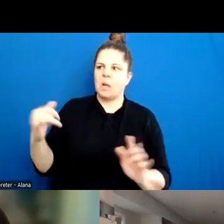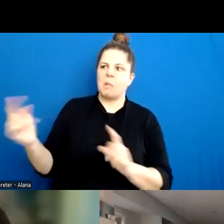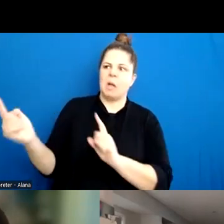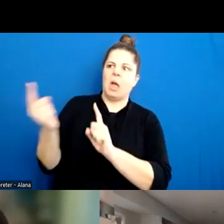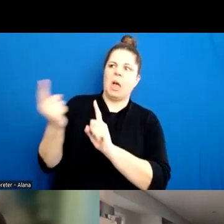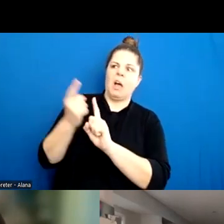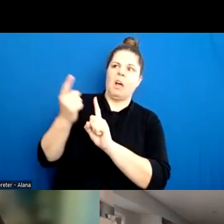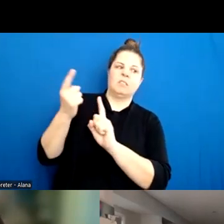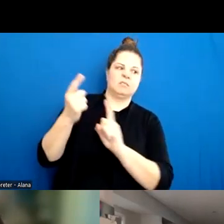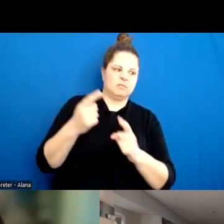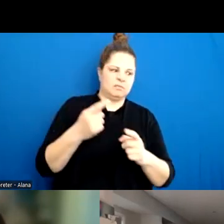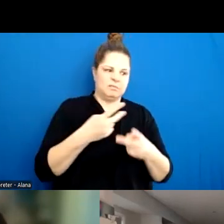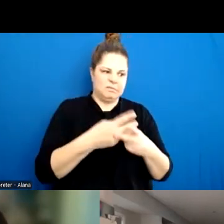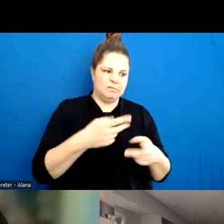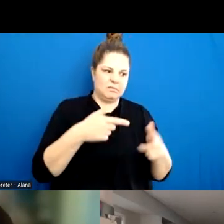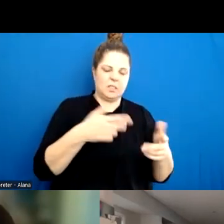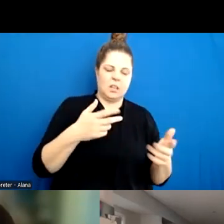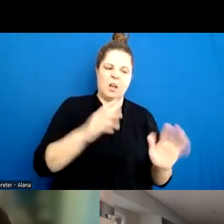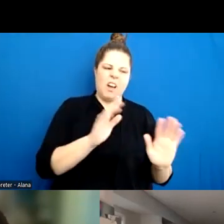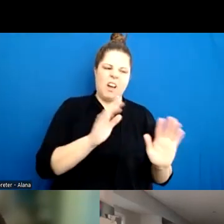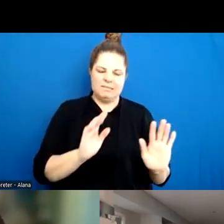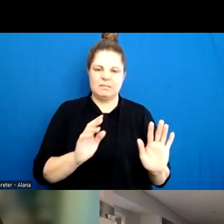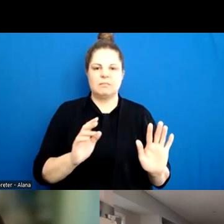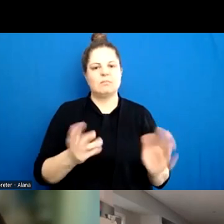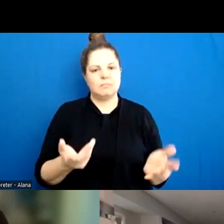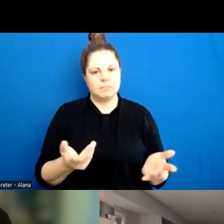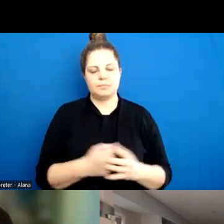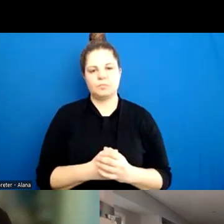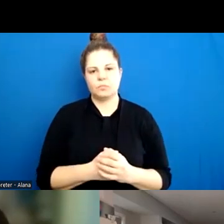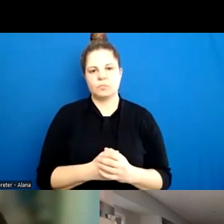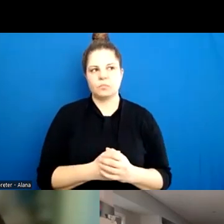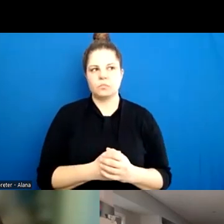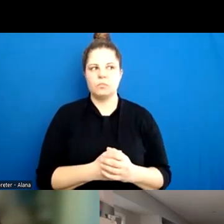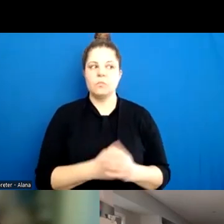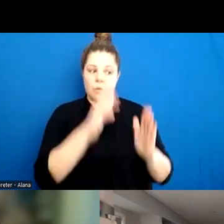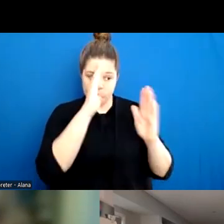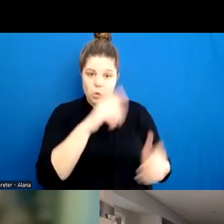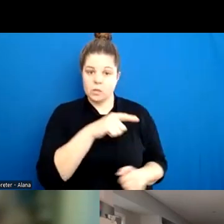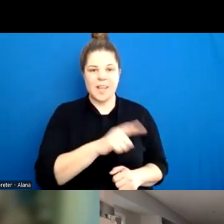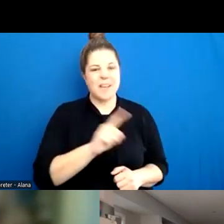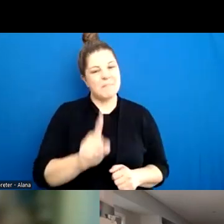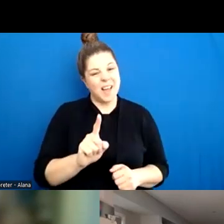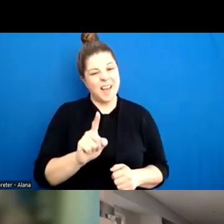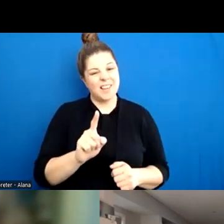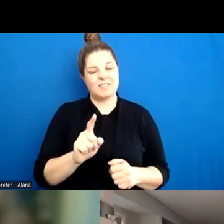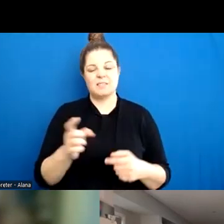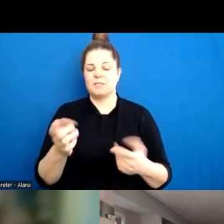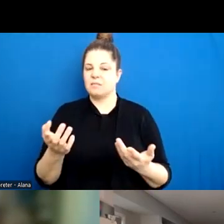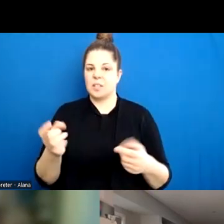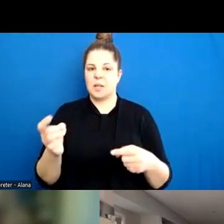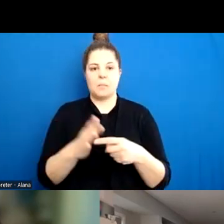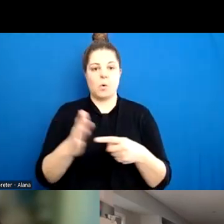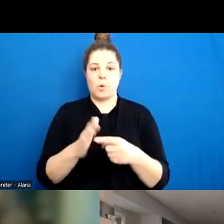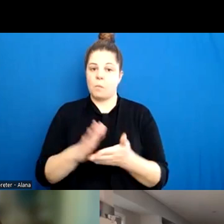breach of their consent or some violation. When really we need to be shifting that,